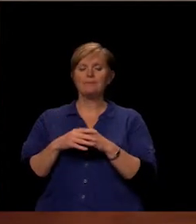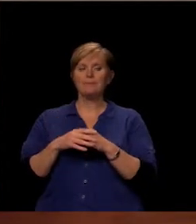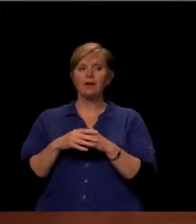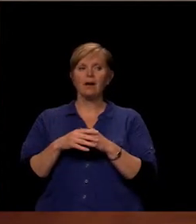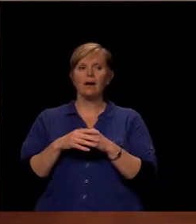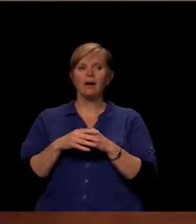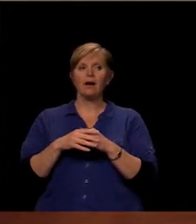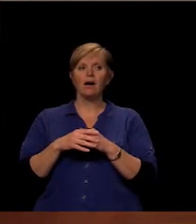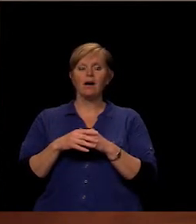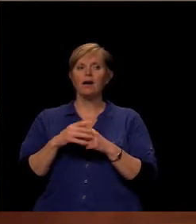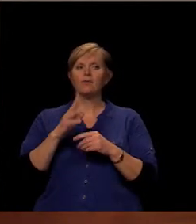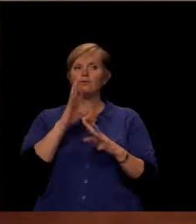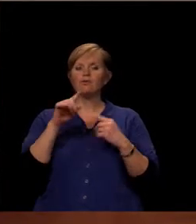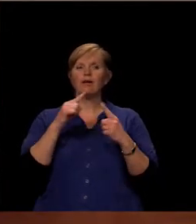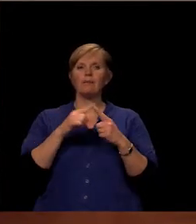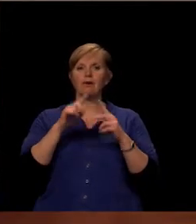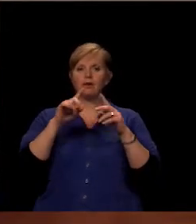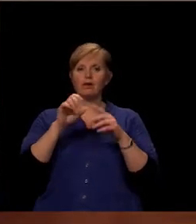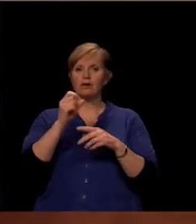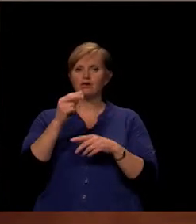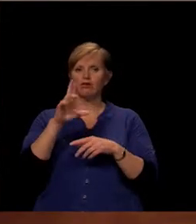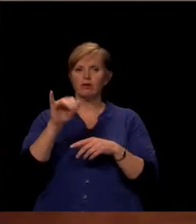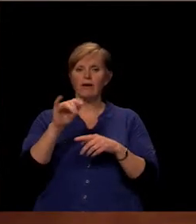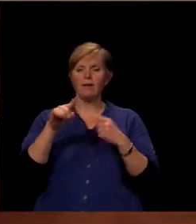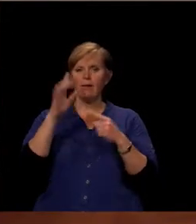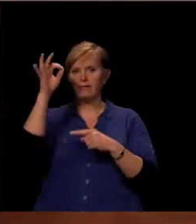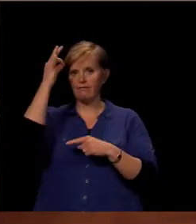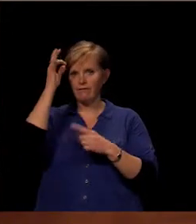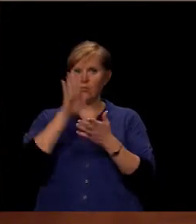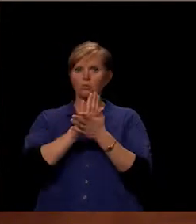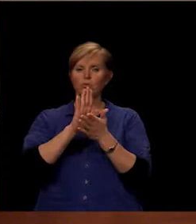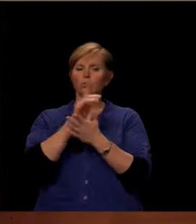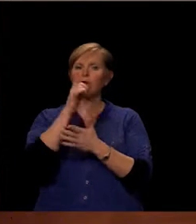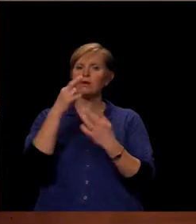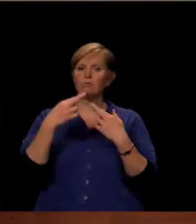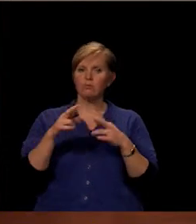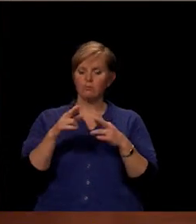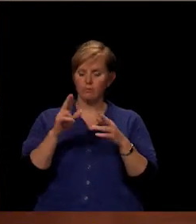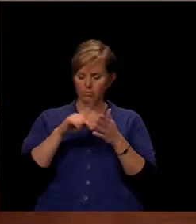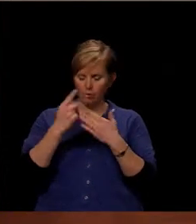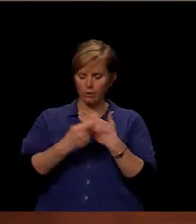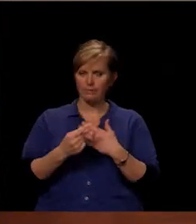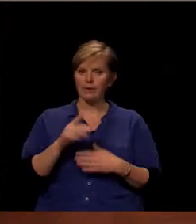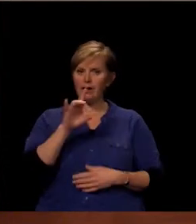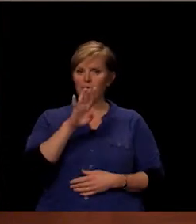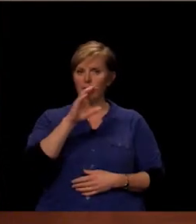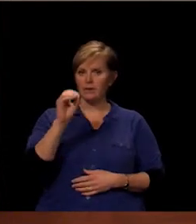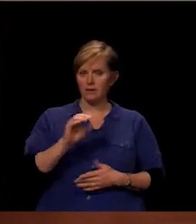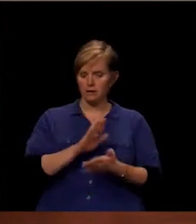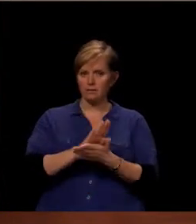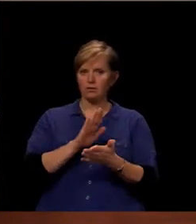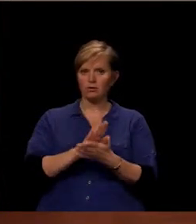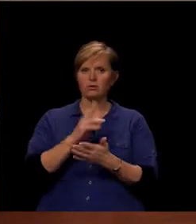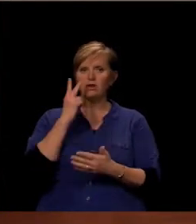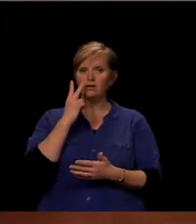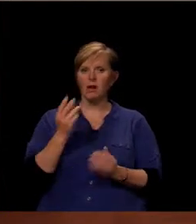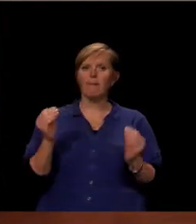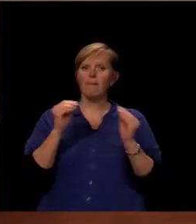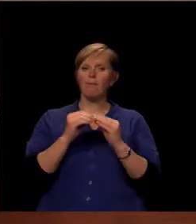Association of School Boards regarding the Federal School Lunch Program. Eighty-four percent of schools saw an increase in plate waste.